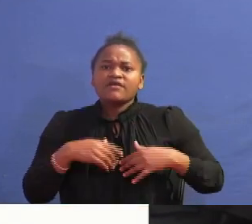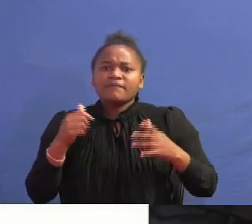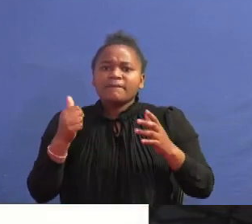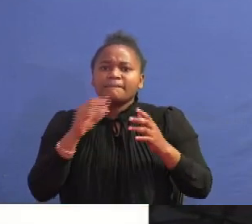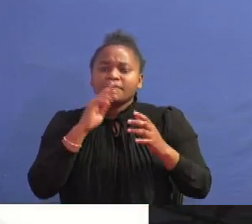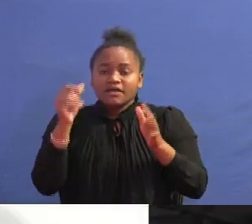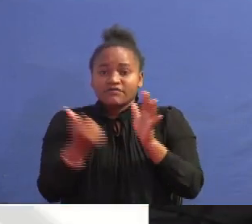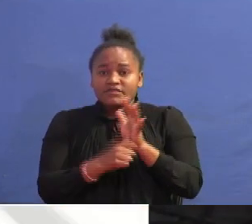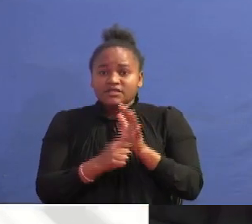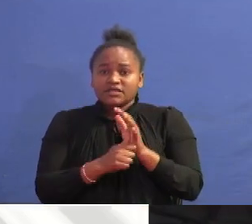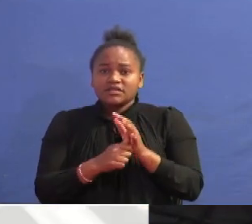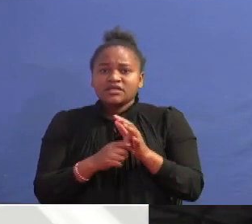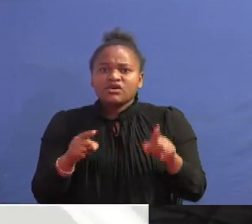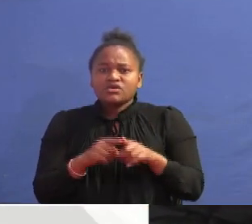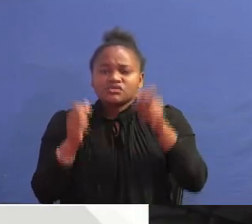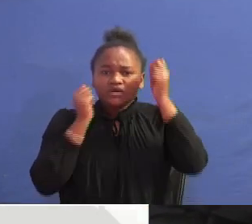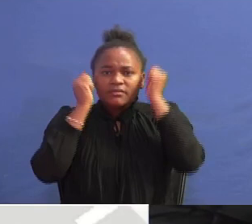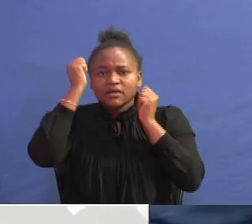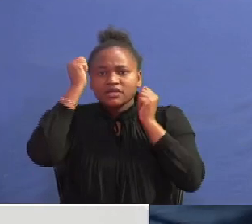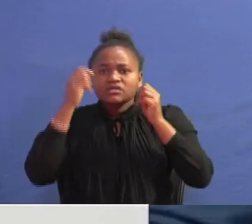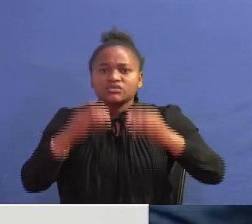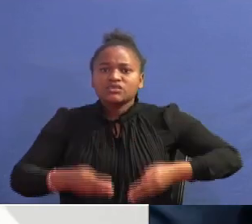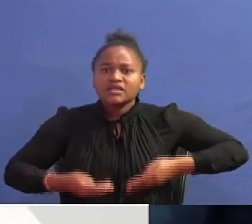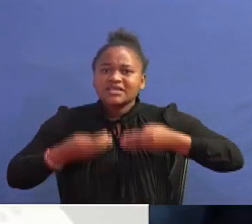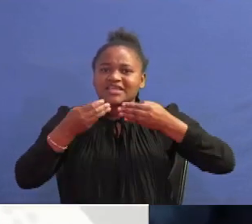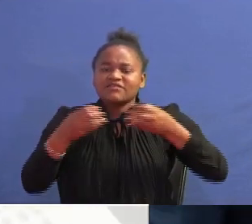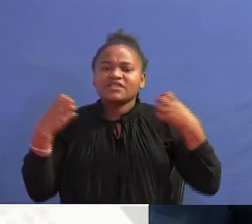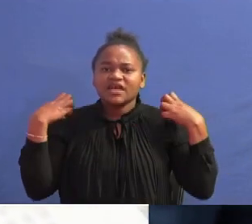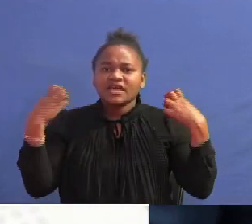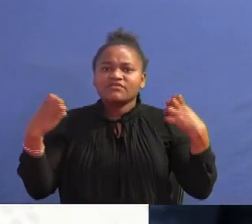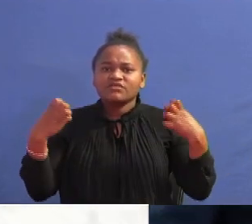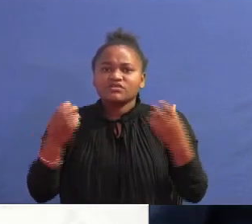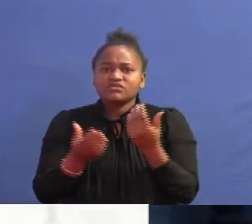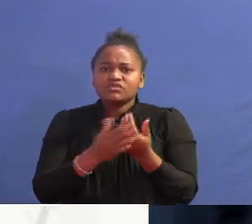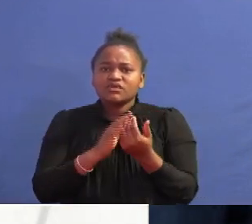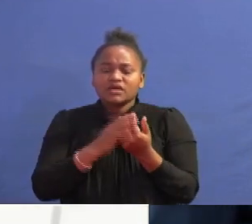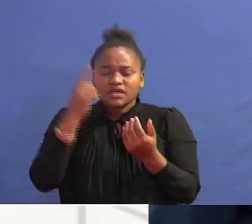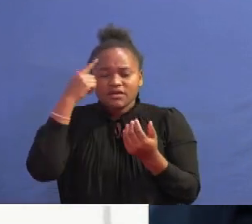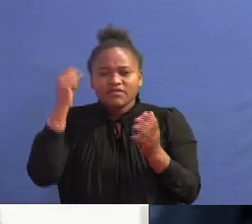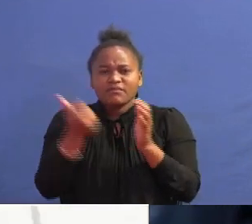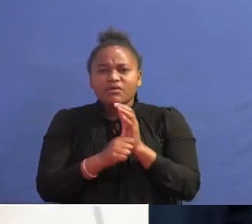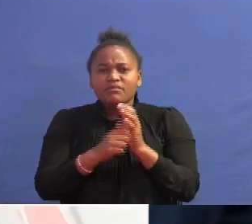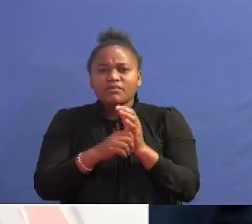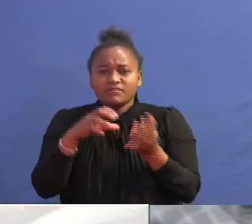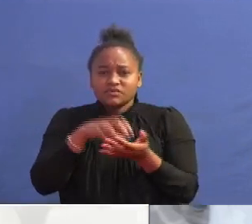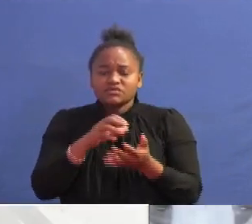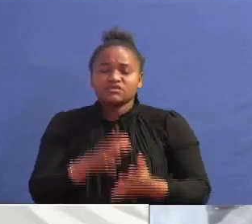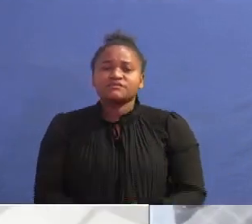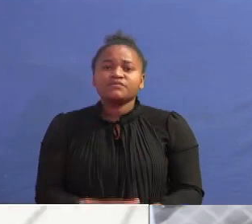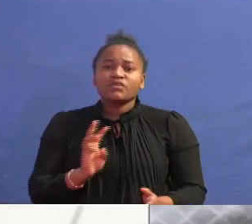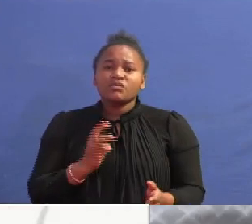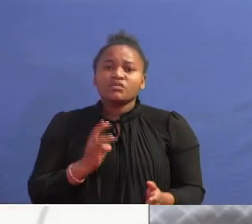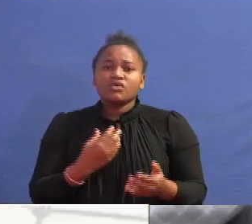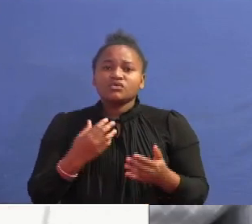ordered Kenya Defense Forces to air lift supplies in efforts to mitigate the worsening situation. We can